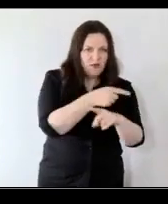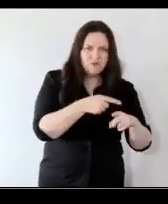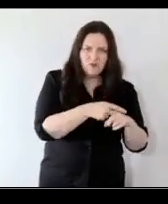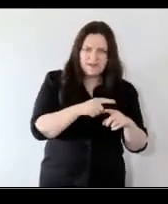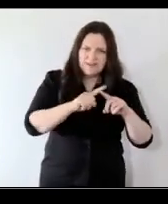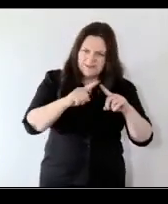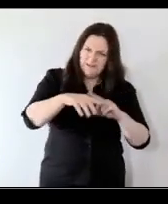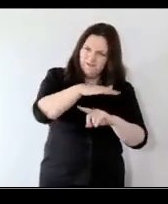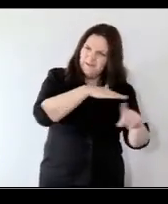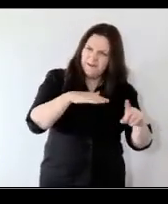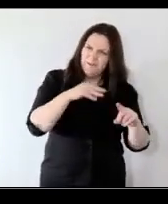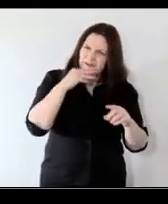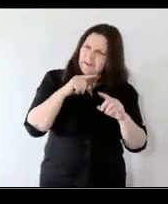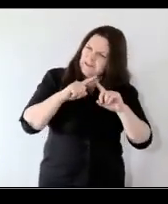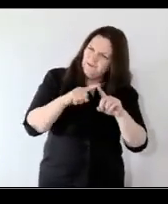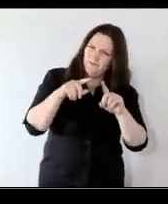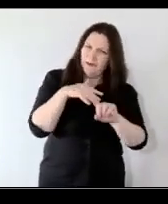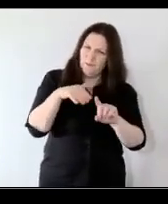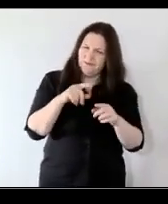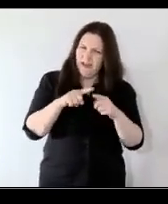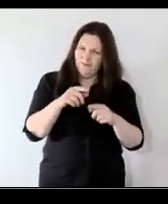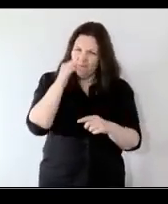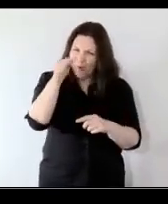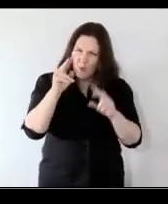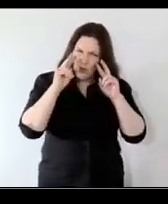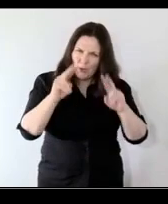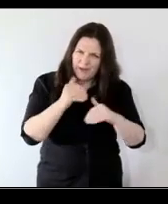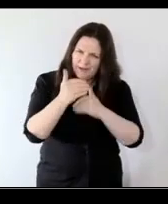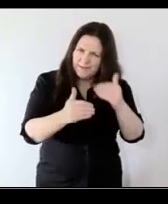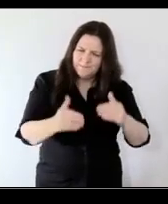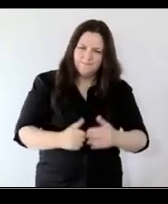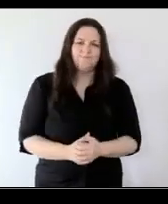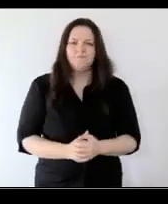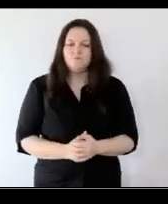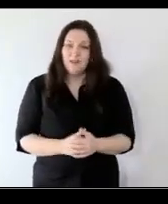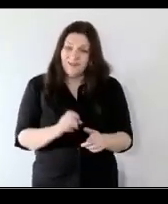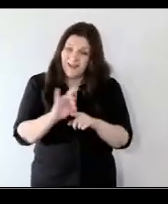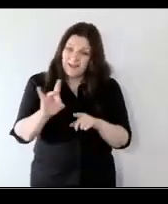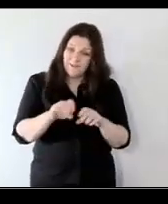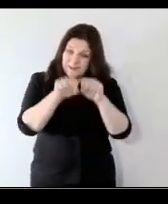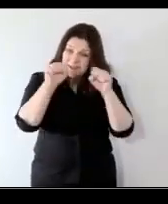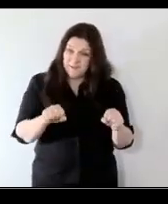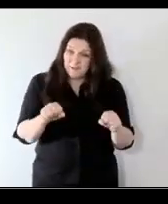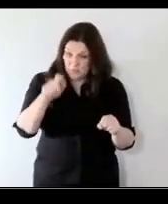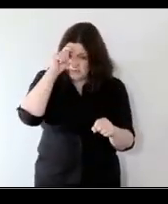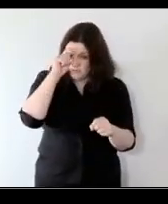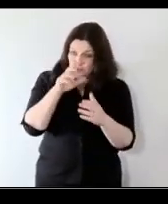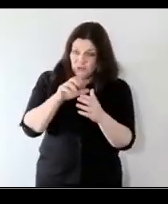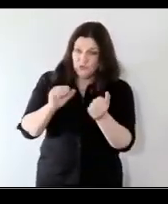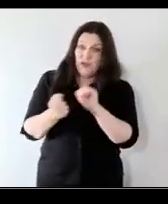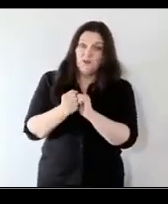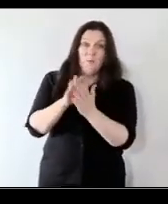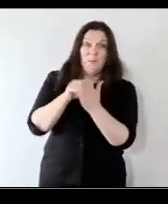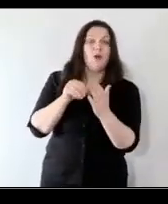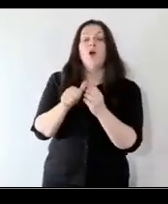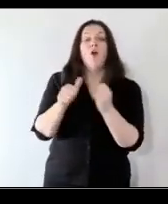interdisciplinary and forward-looking and is that the kind of systemic change that you've seen models in other countries